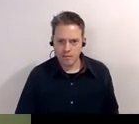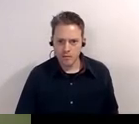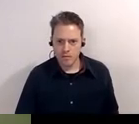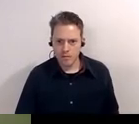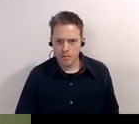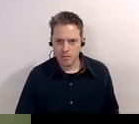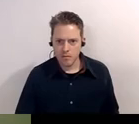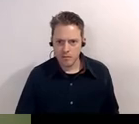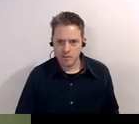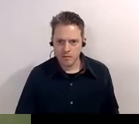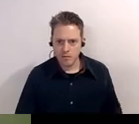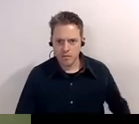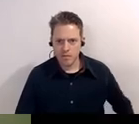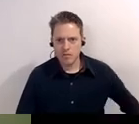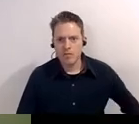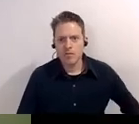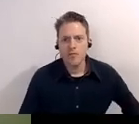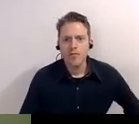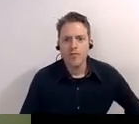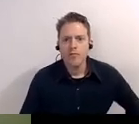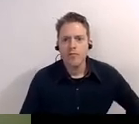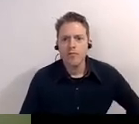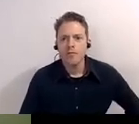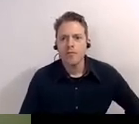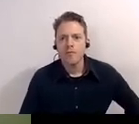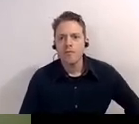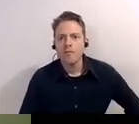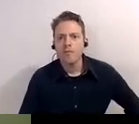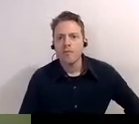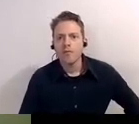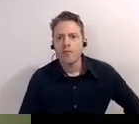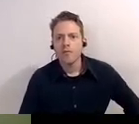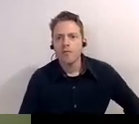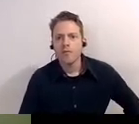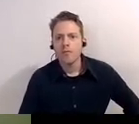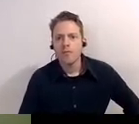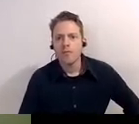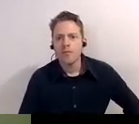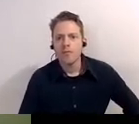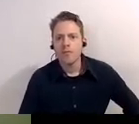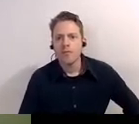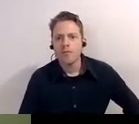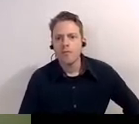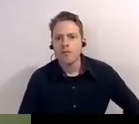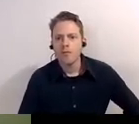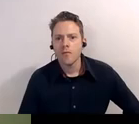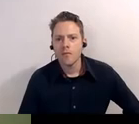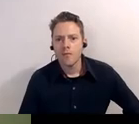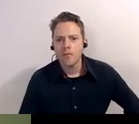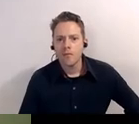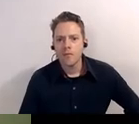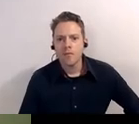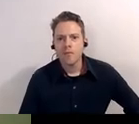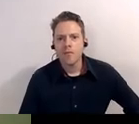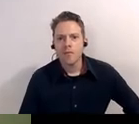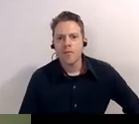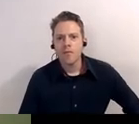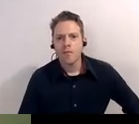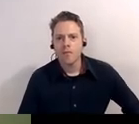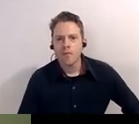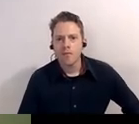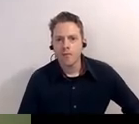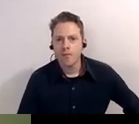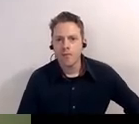tobacco fields and the beginnings of research triangle park and how that changed the course of history of not just durham but